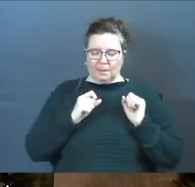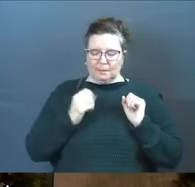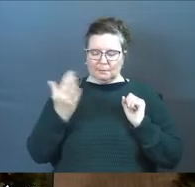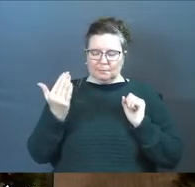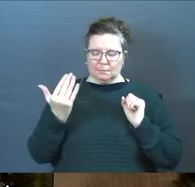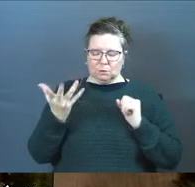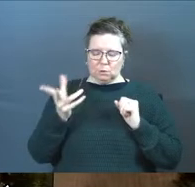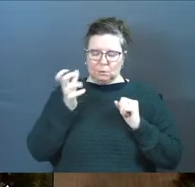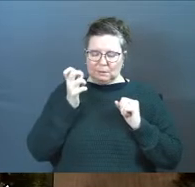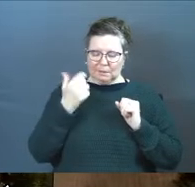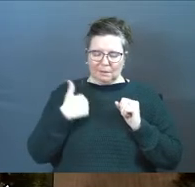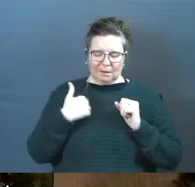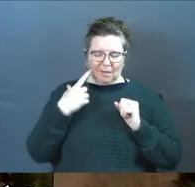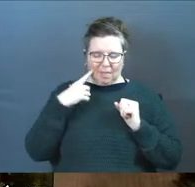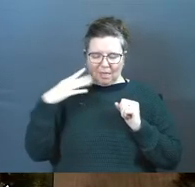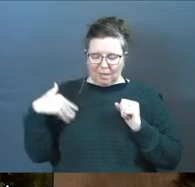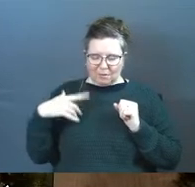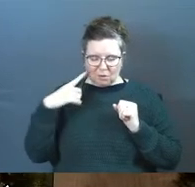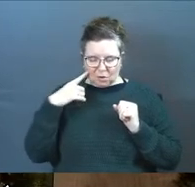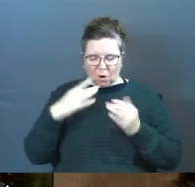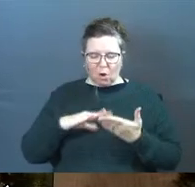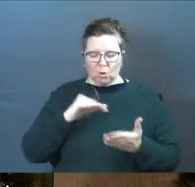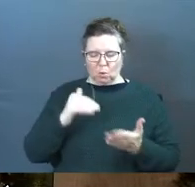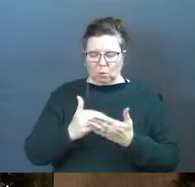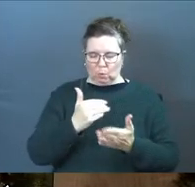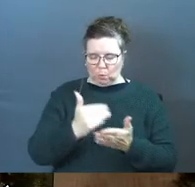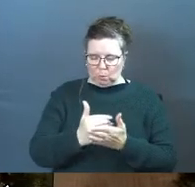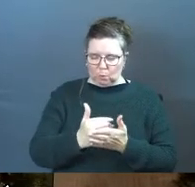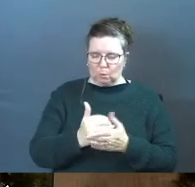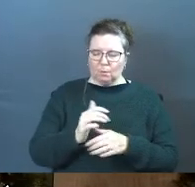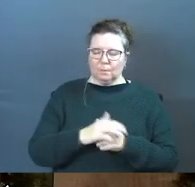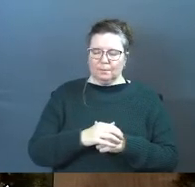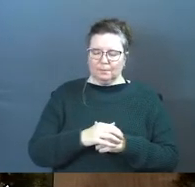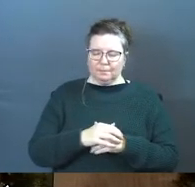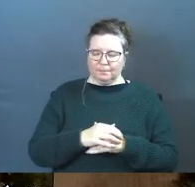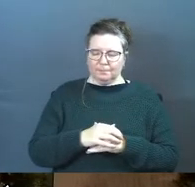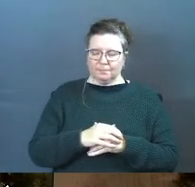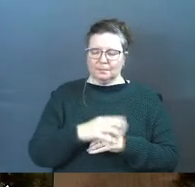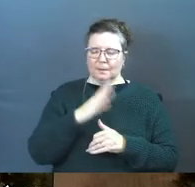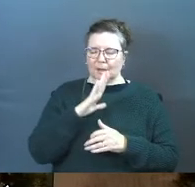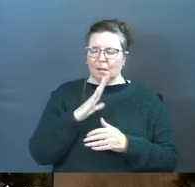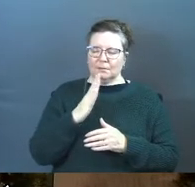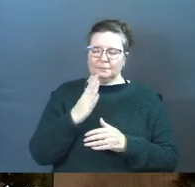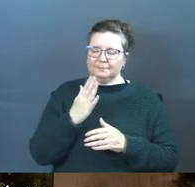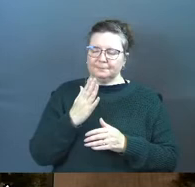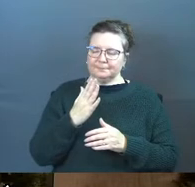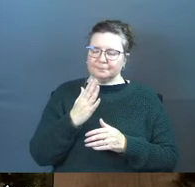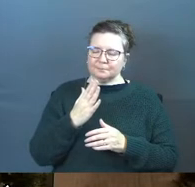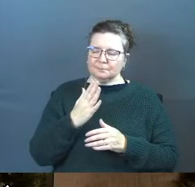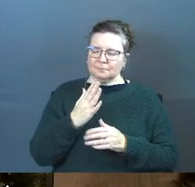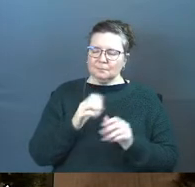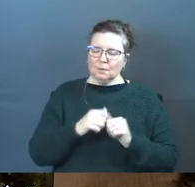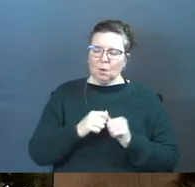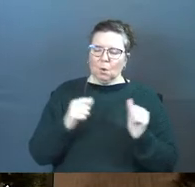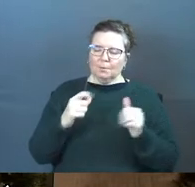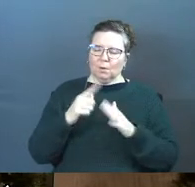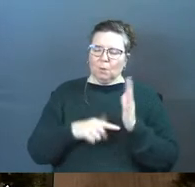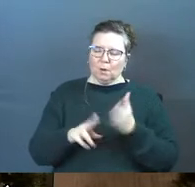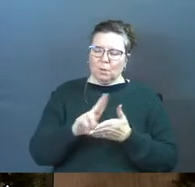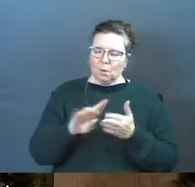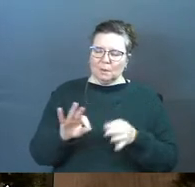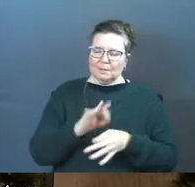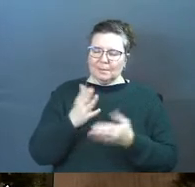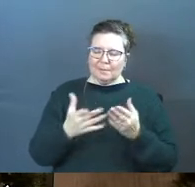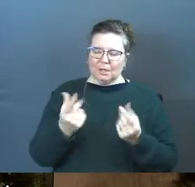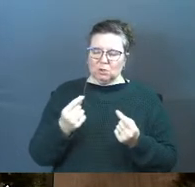to maybe hear some things we haven't heard before, learn some things we haven't learned before. And God, just to be open to what the Holy